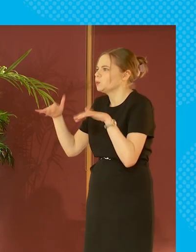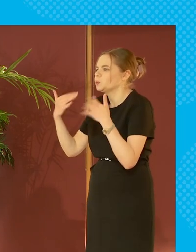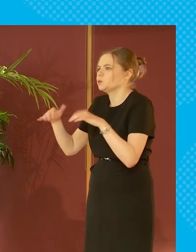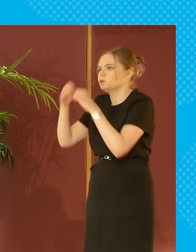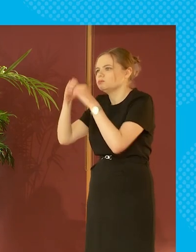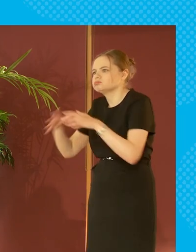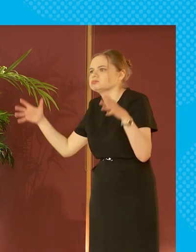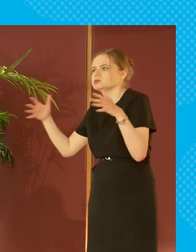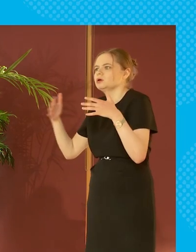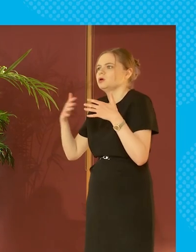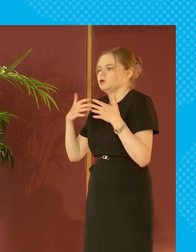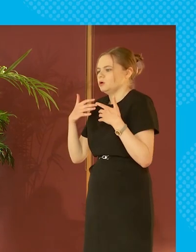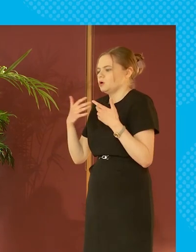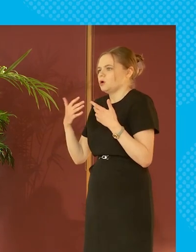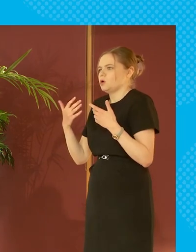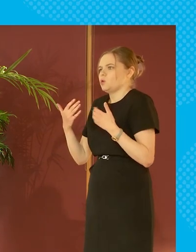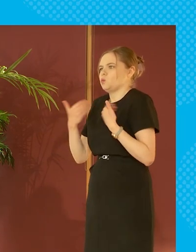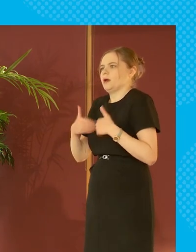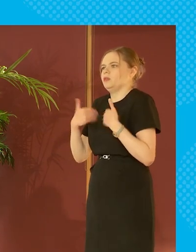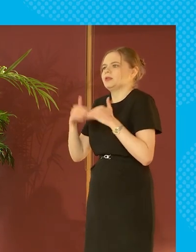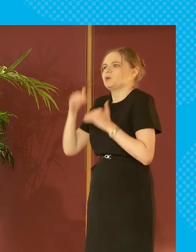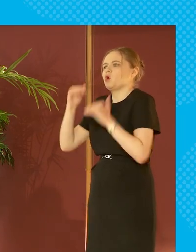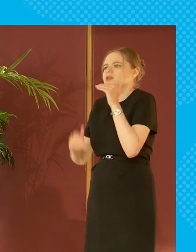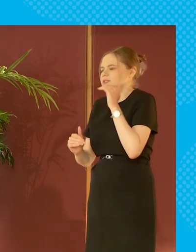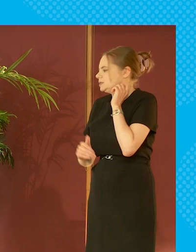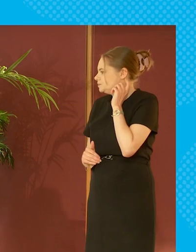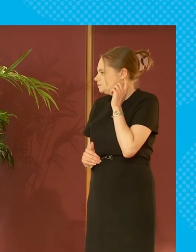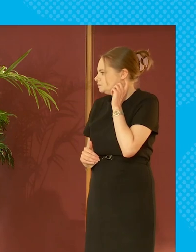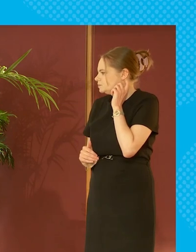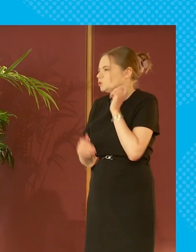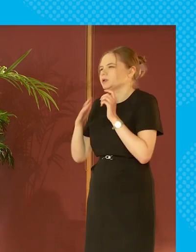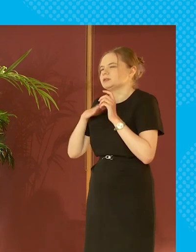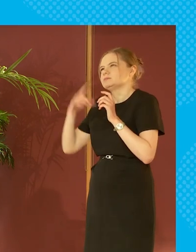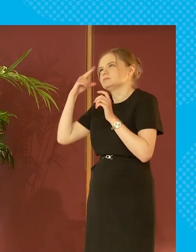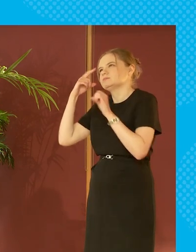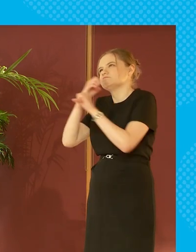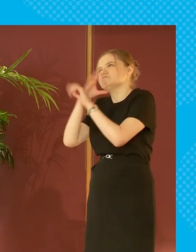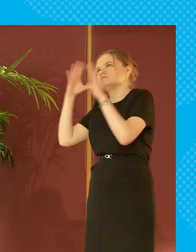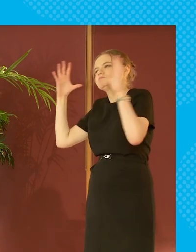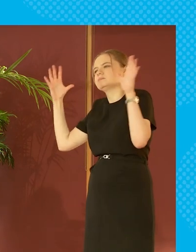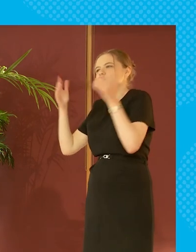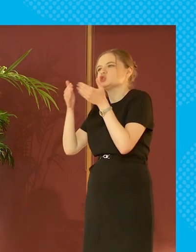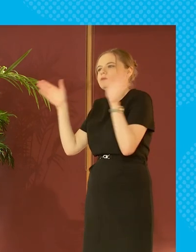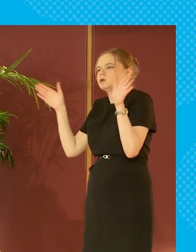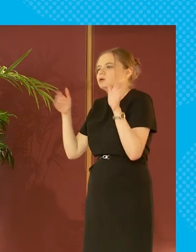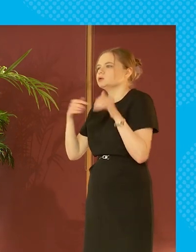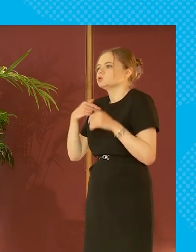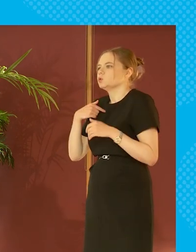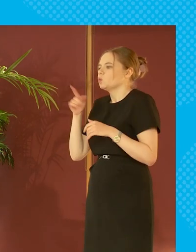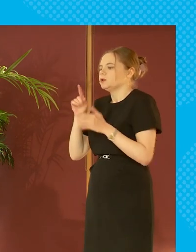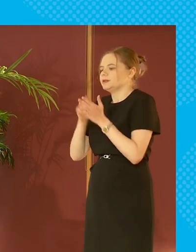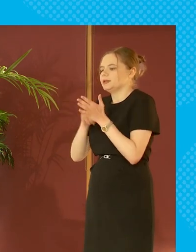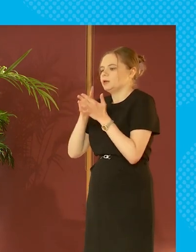increases we're seeing in wealth inequality do you know the bigger picture i mean what